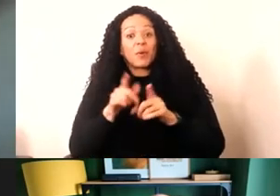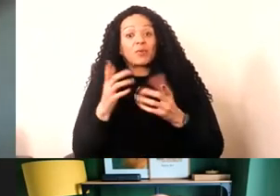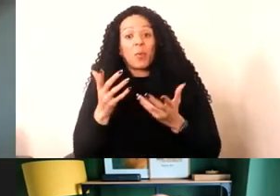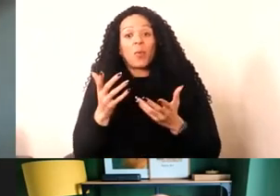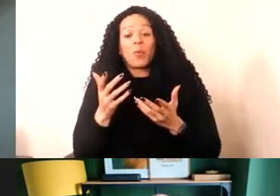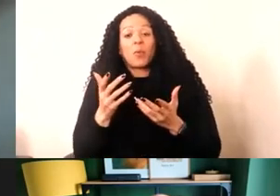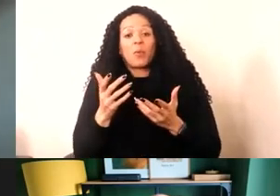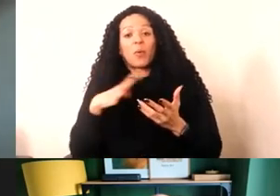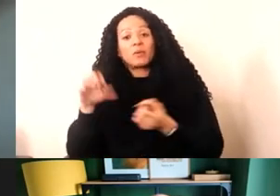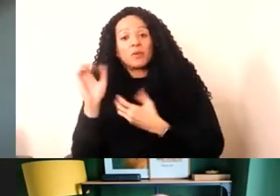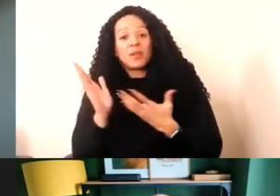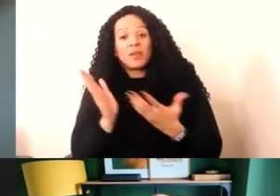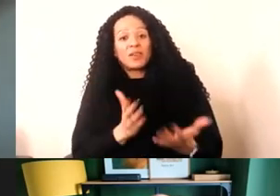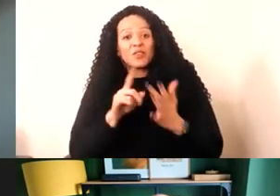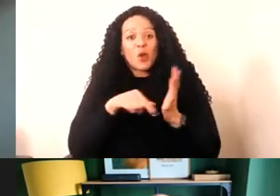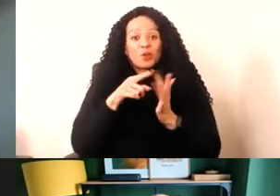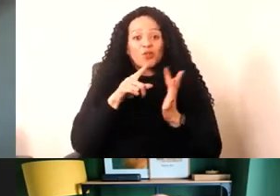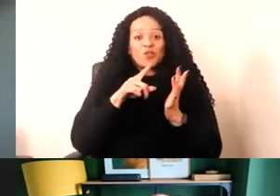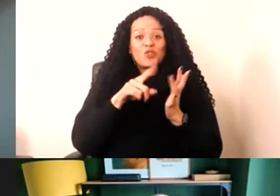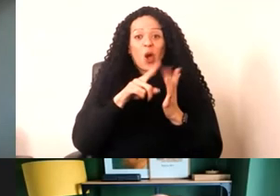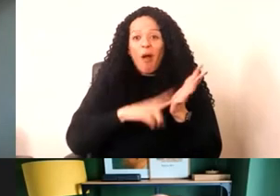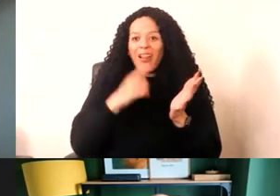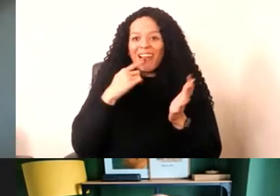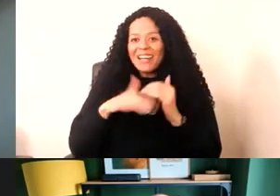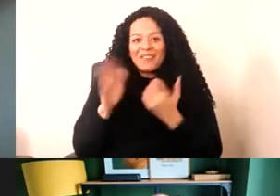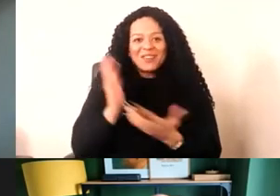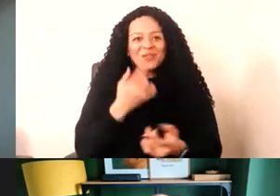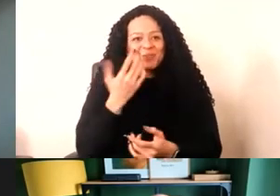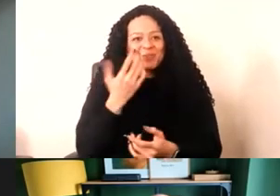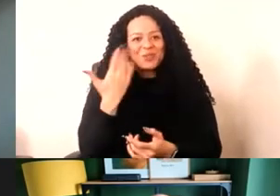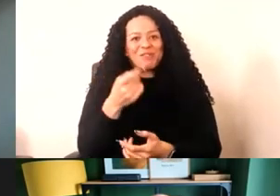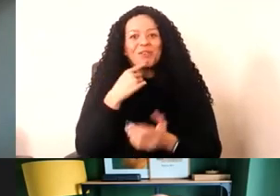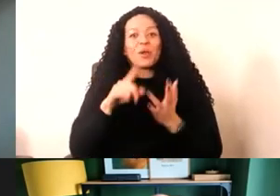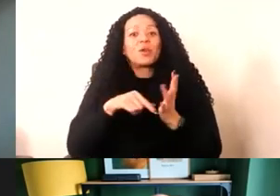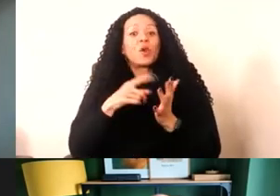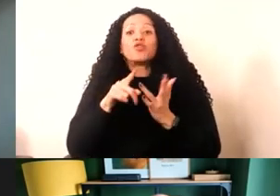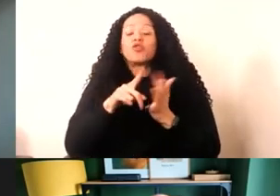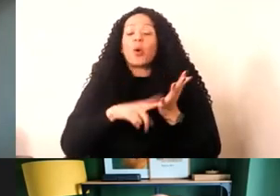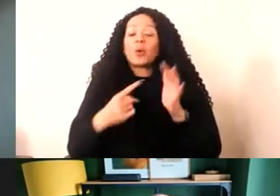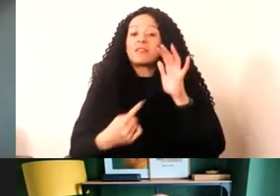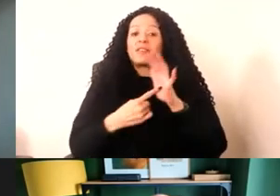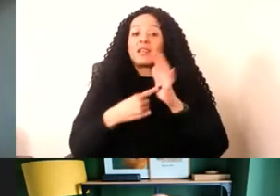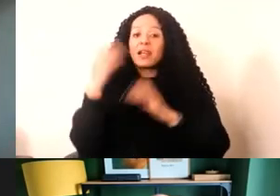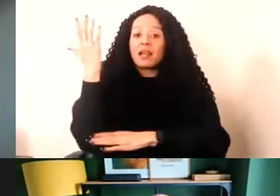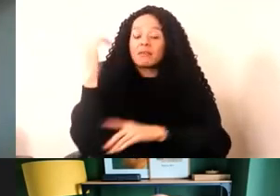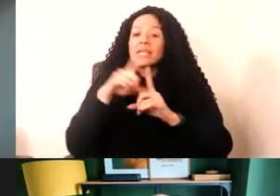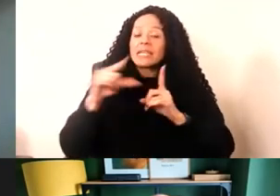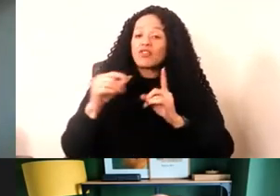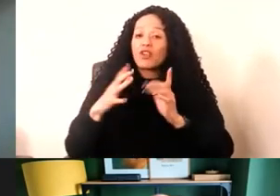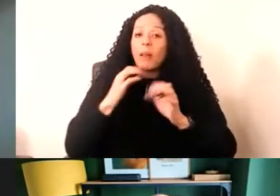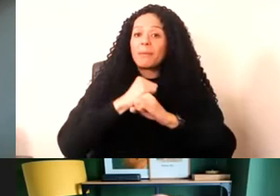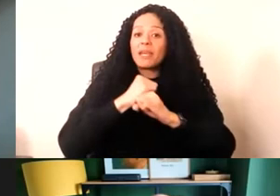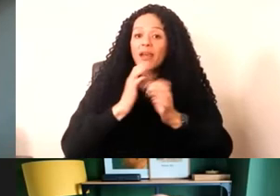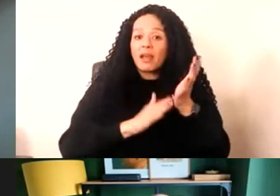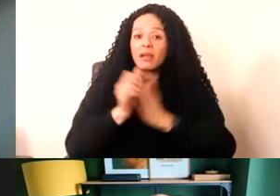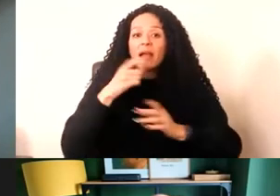introduce Joel, because I realised that I probably did not do so. Joel is Senior Lecturer in Digital Media and Culture and the Director of the